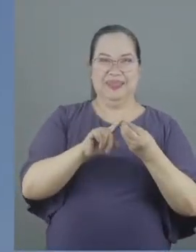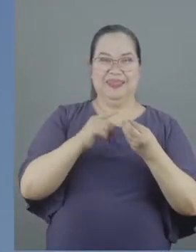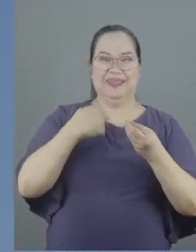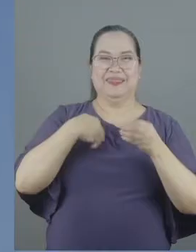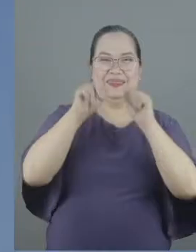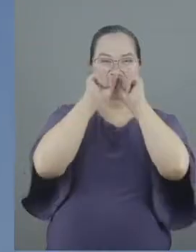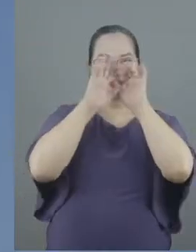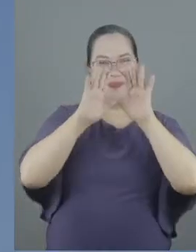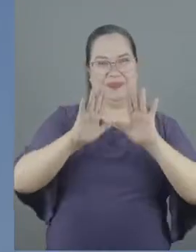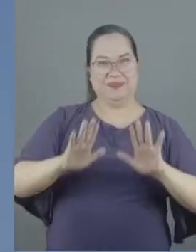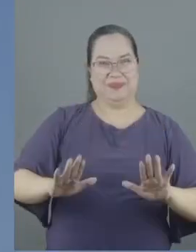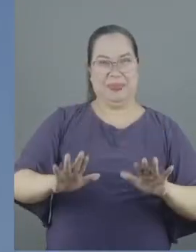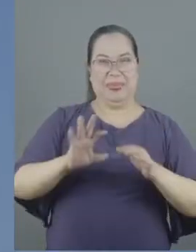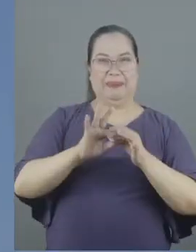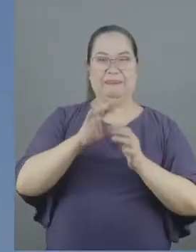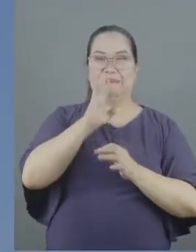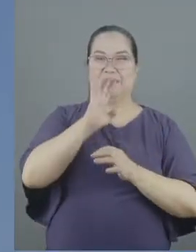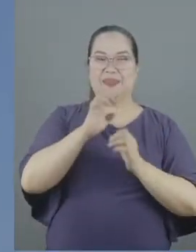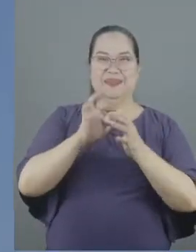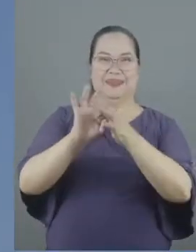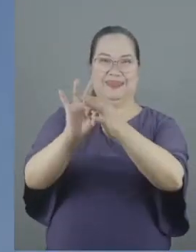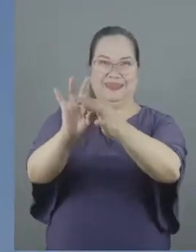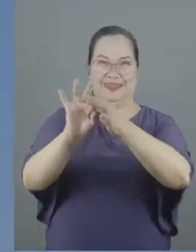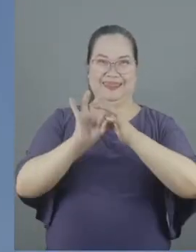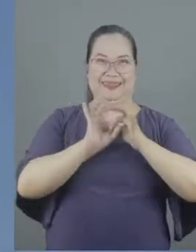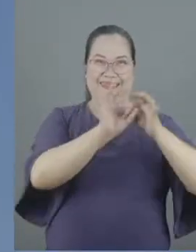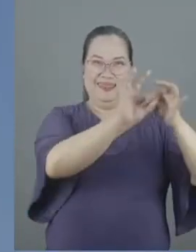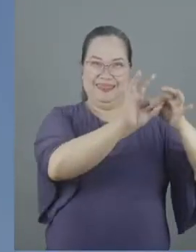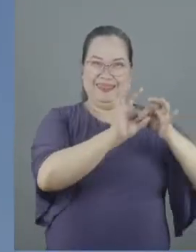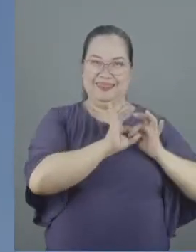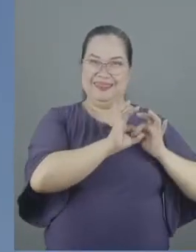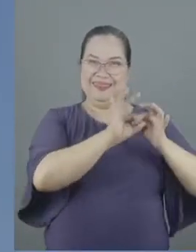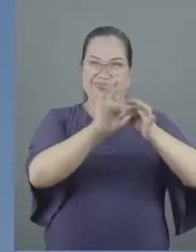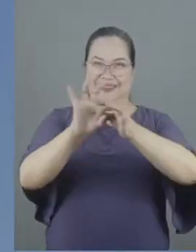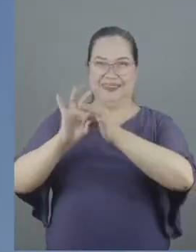blessings of being one with one another.